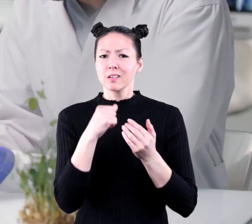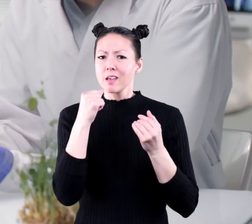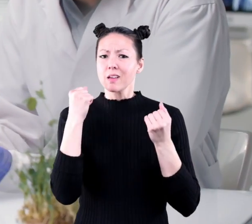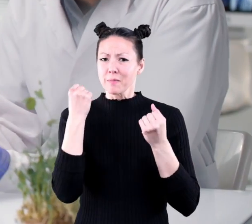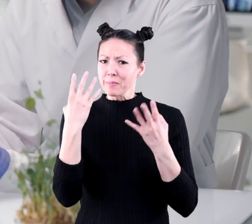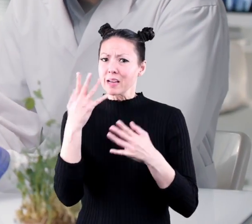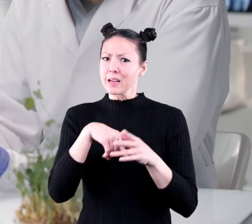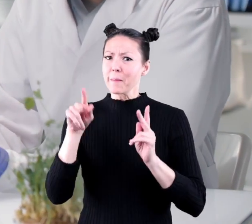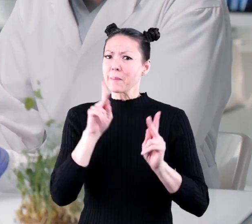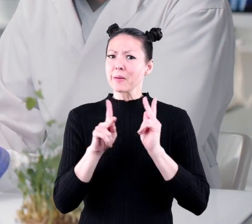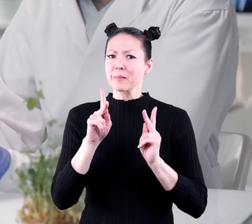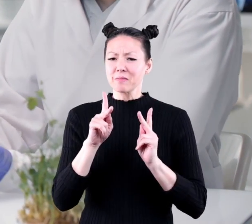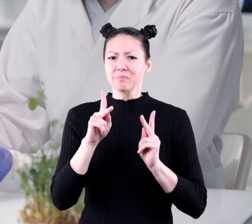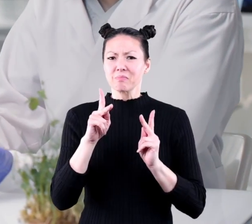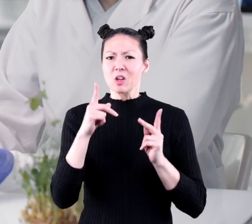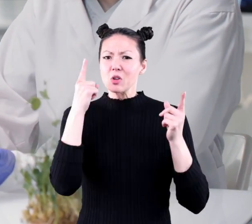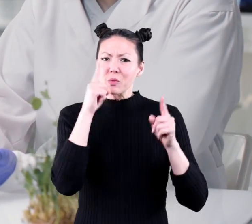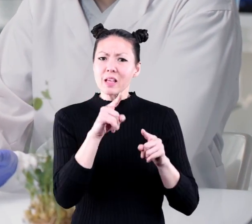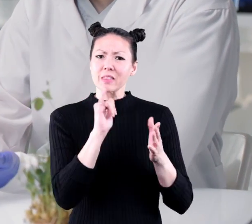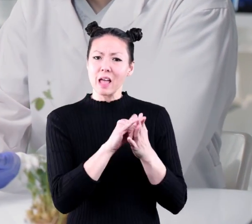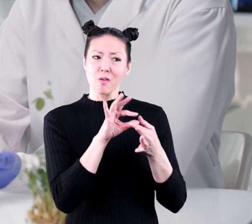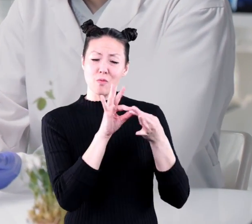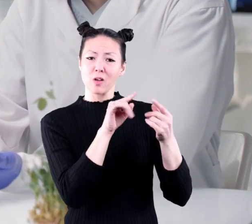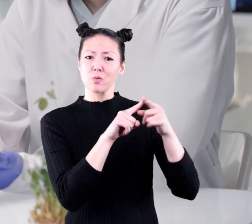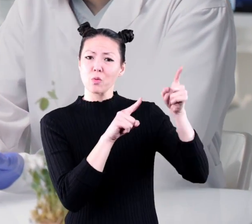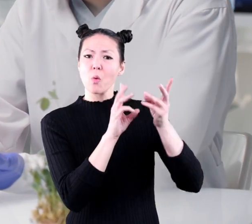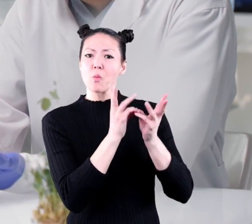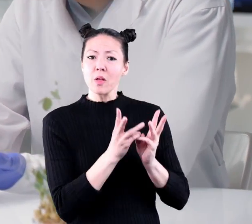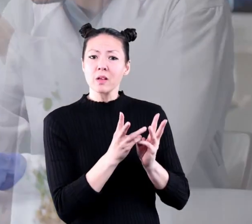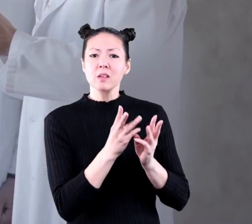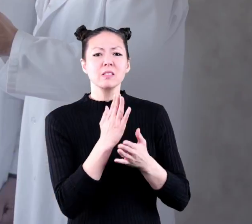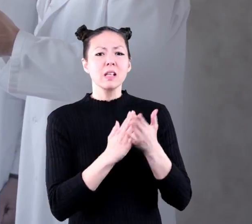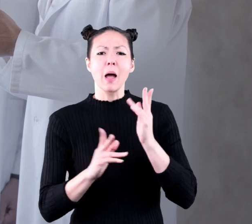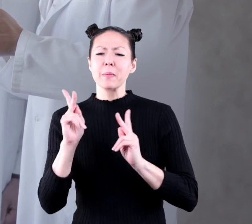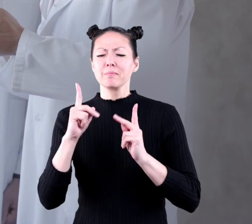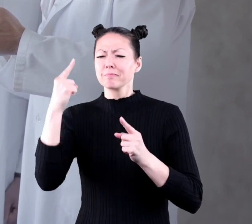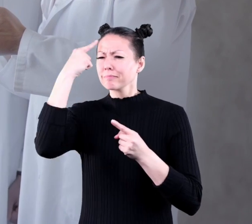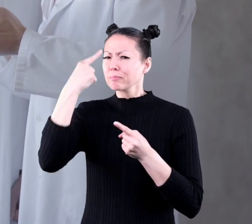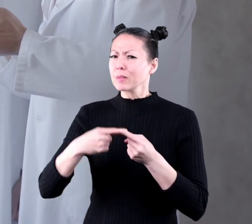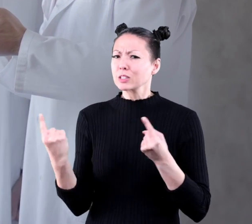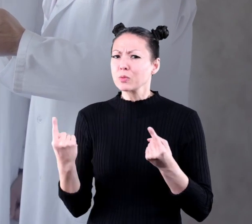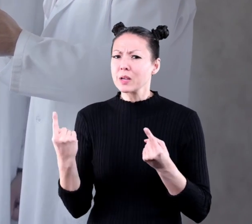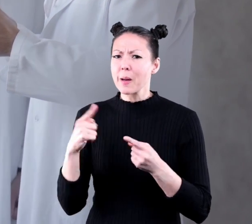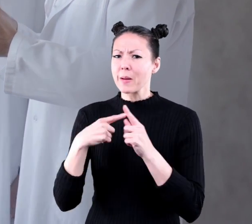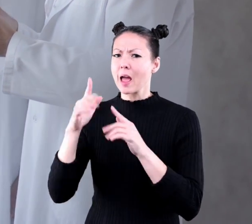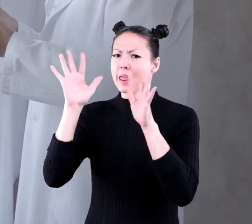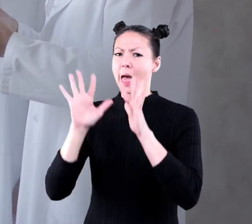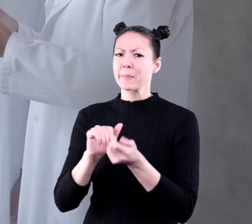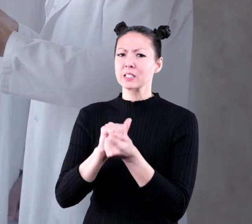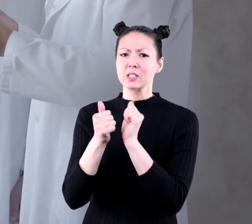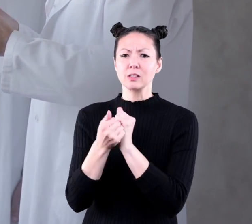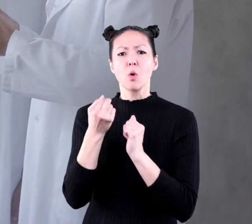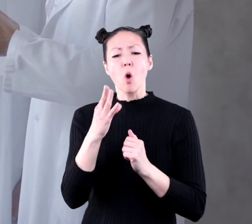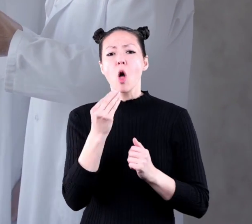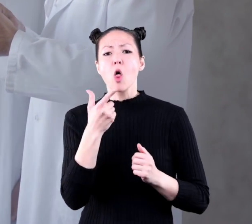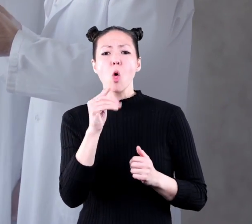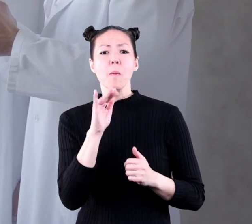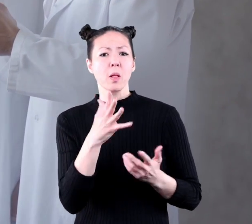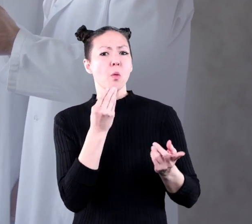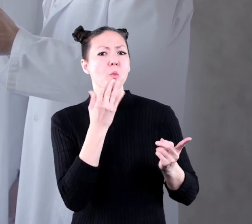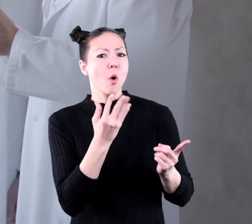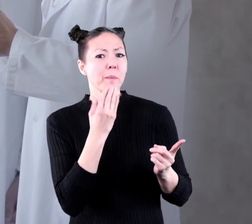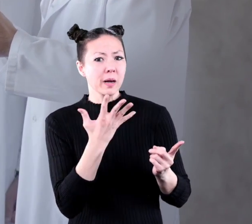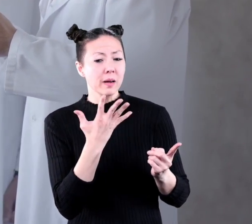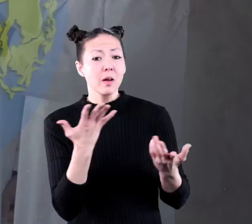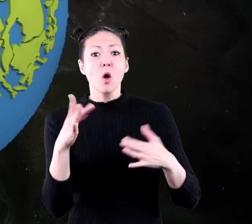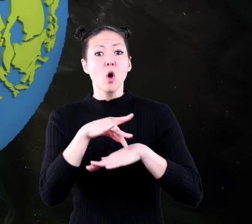Nearly everyone can agree on things related to the weather, but sometimes people disagree about climate change or global warming.